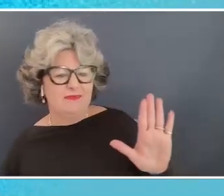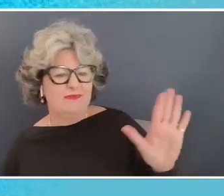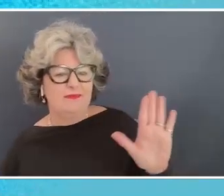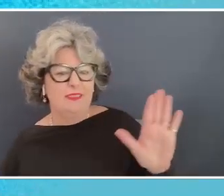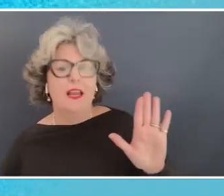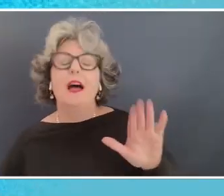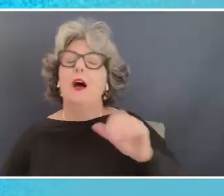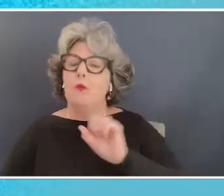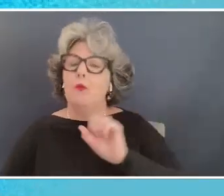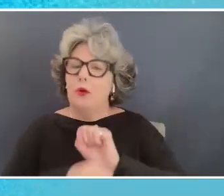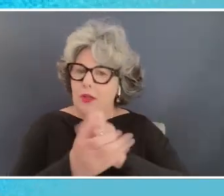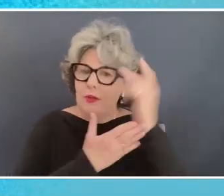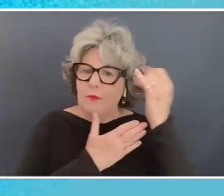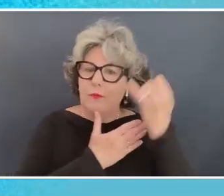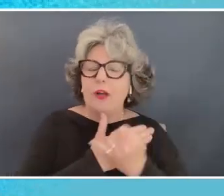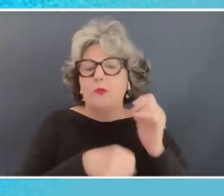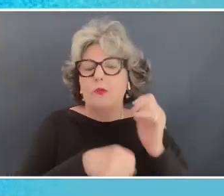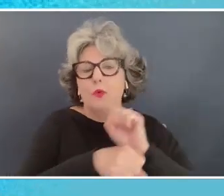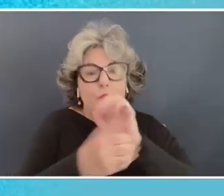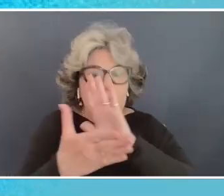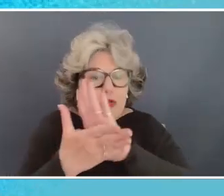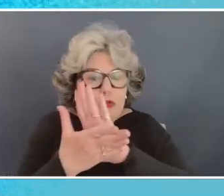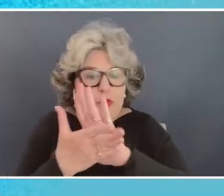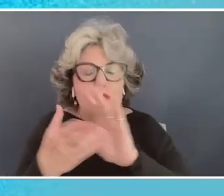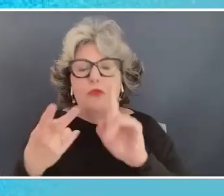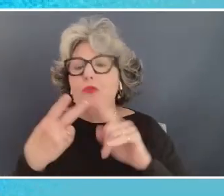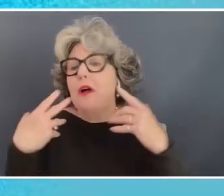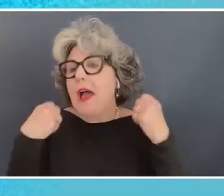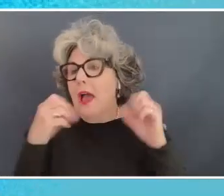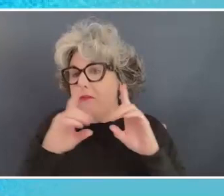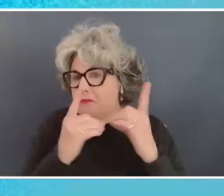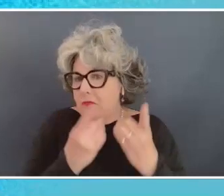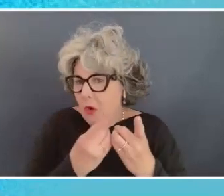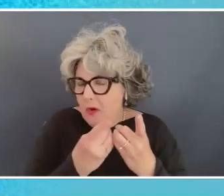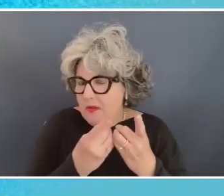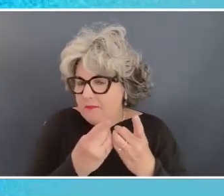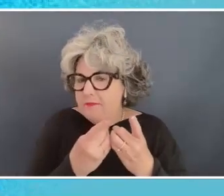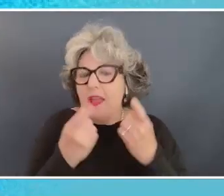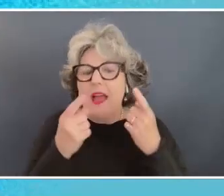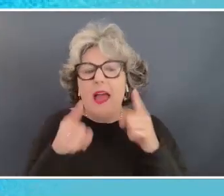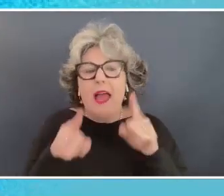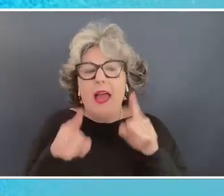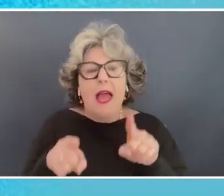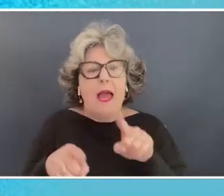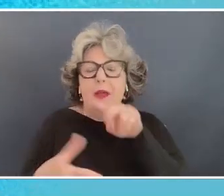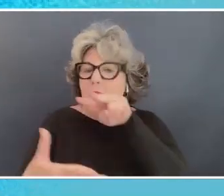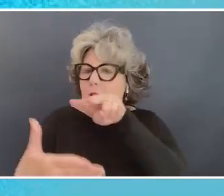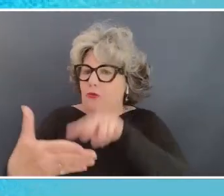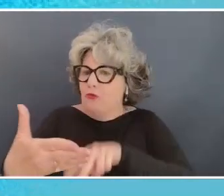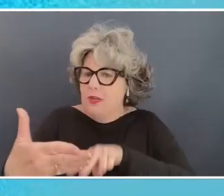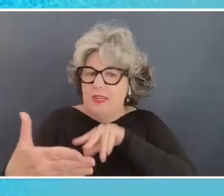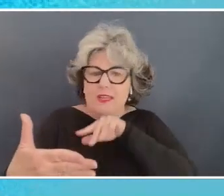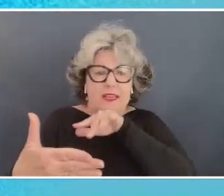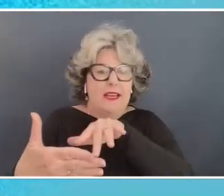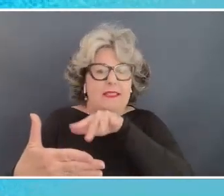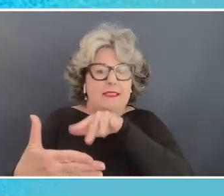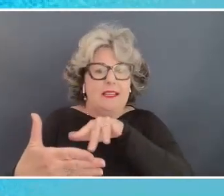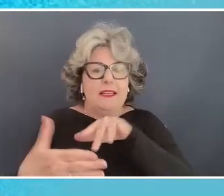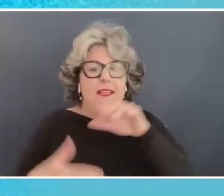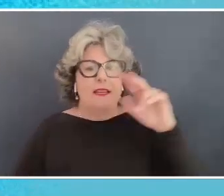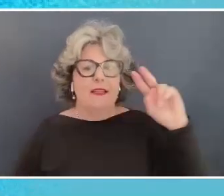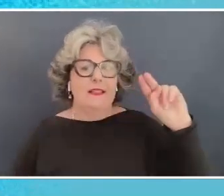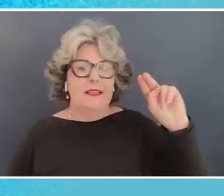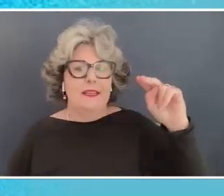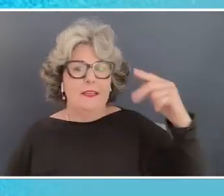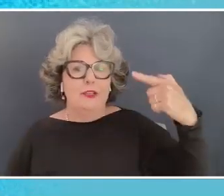working with the school working with the health department years later I was reading a study that an NGO did about the